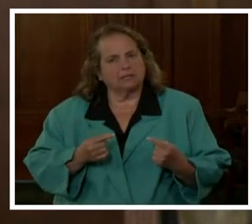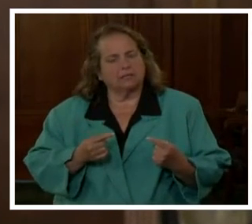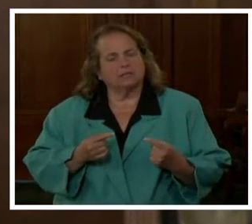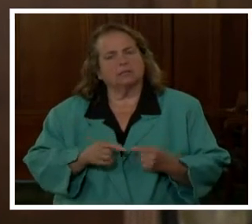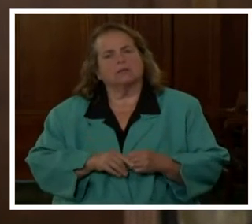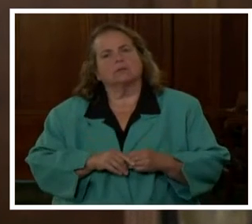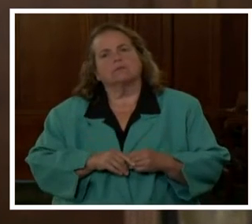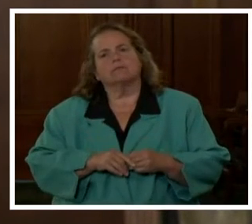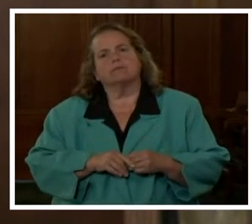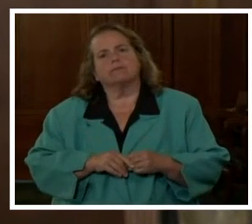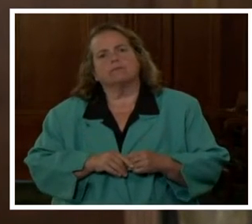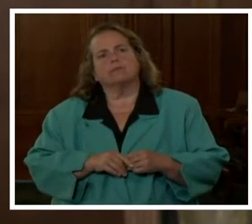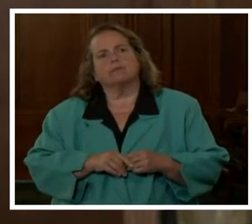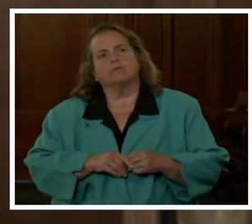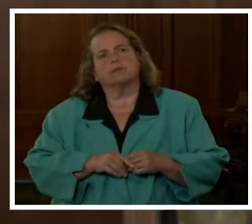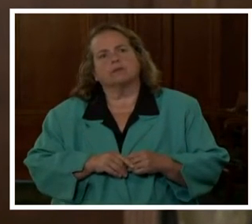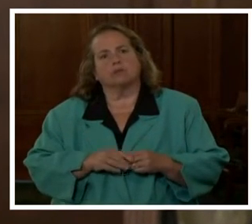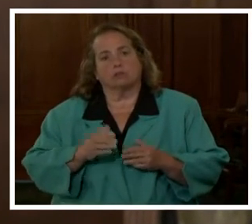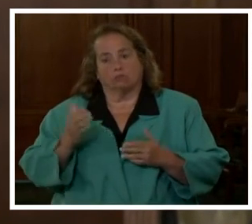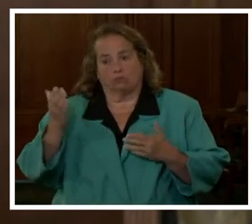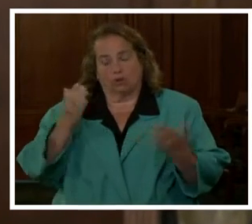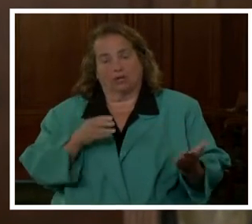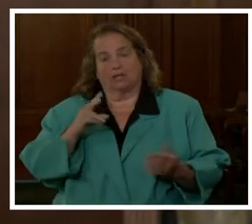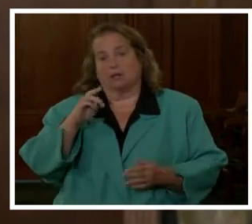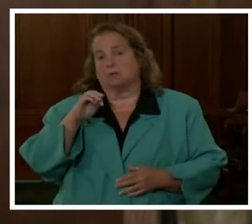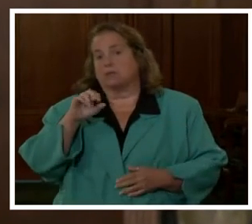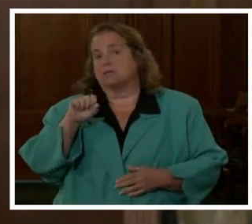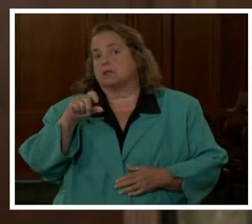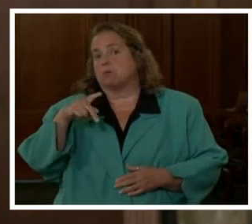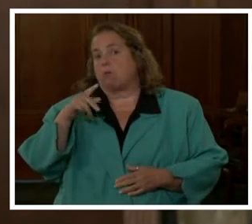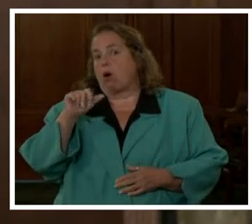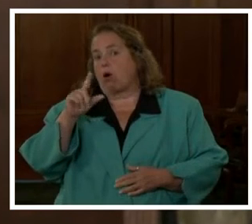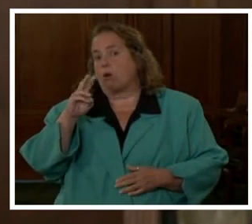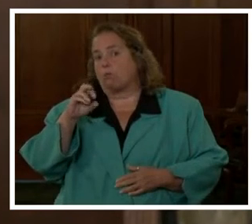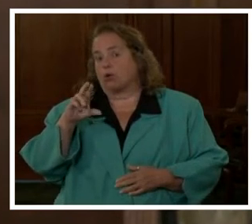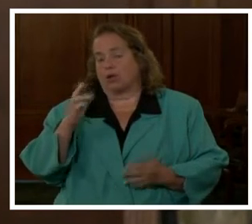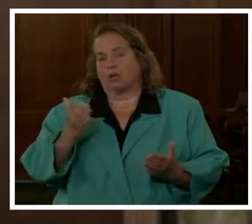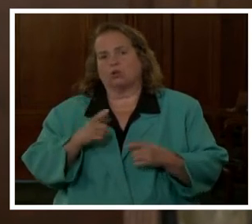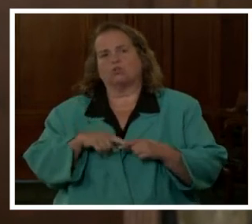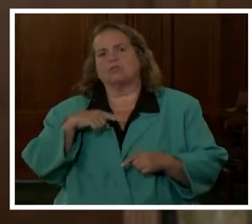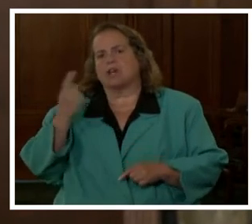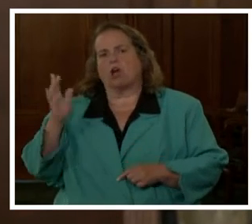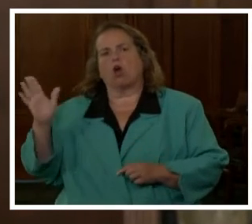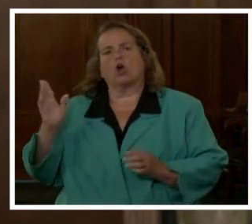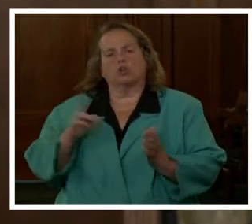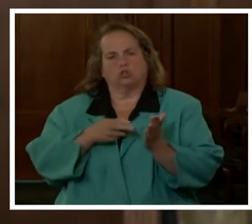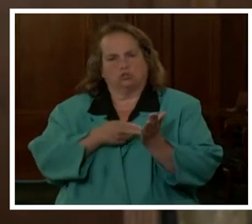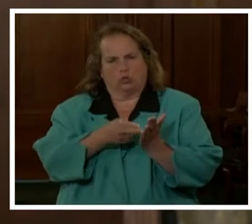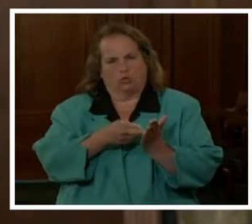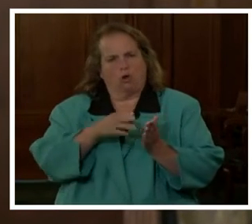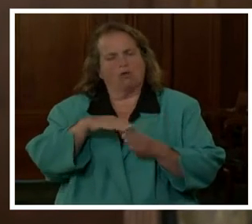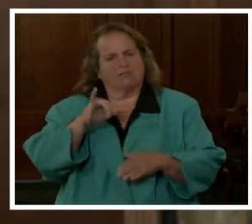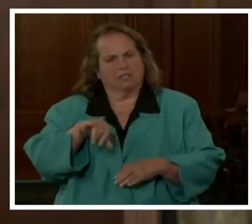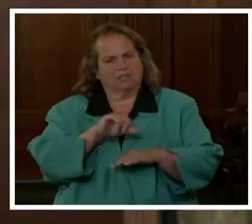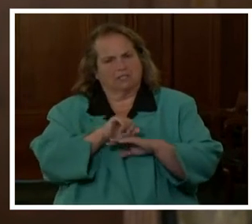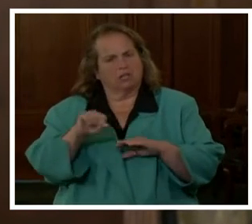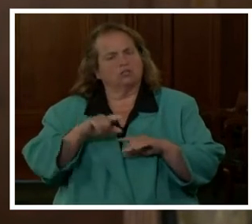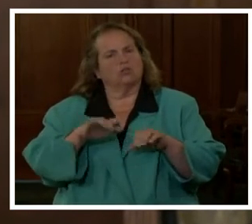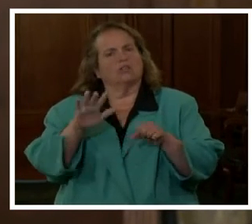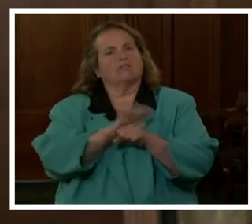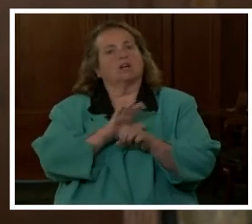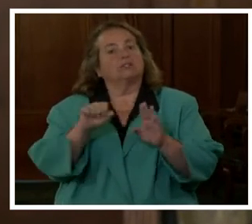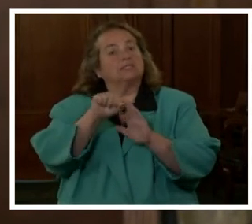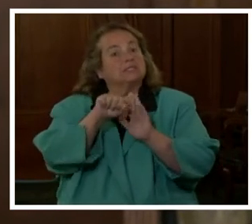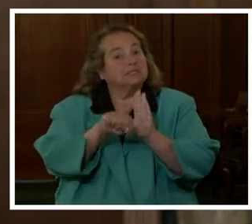that bringing Mrs. Palmer, but the ability to tell her truth on this stage to the entire state,